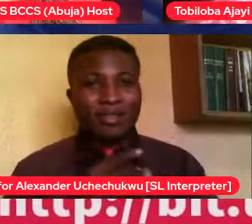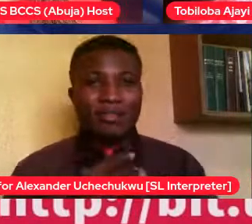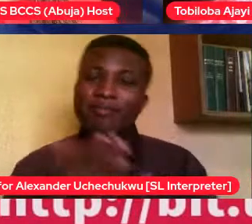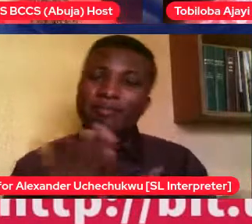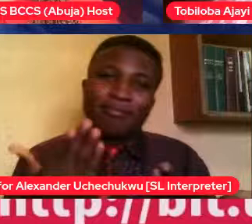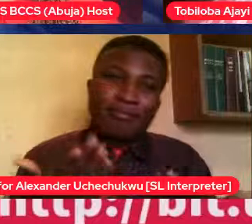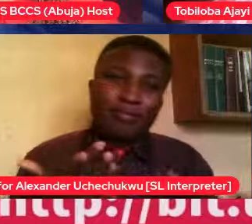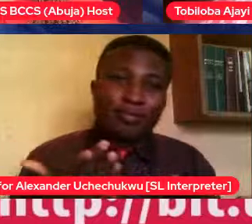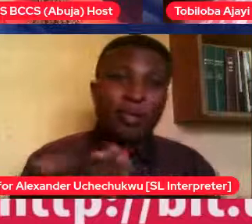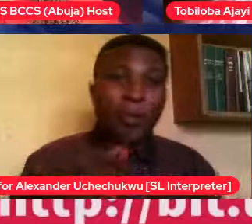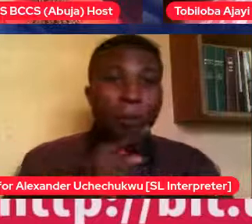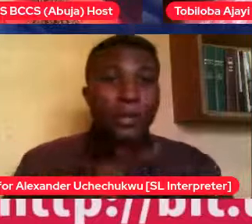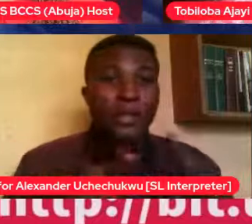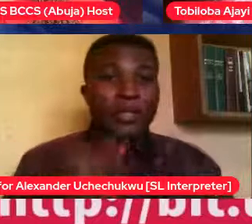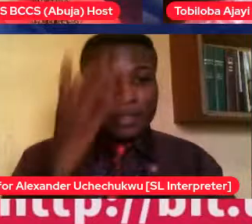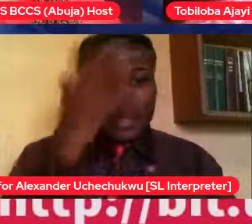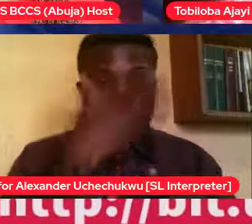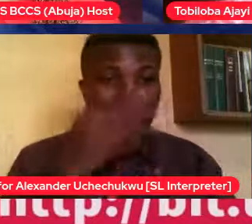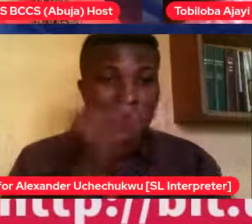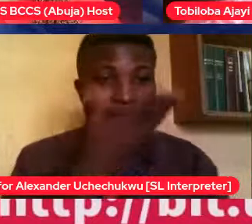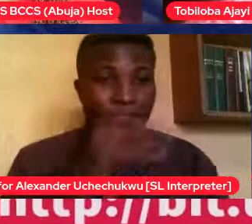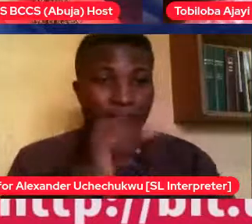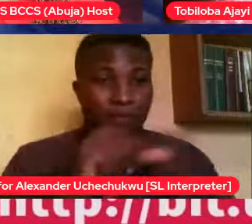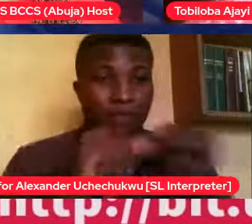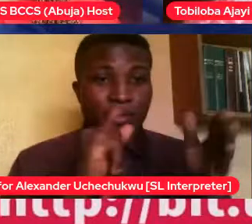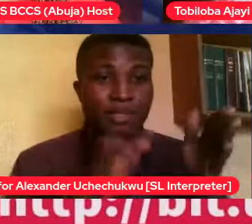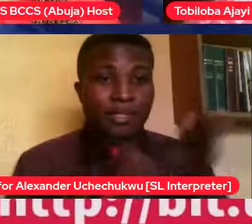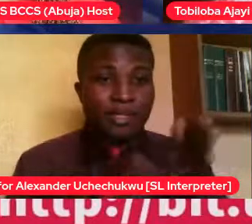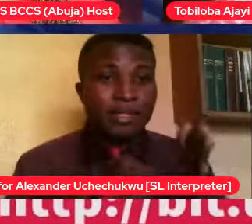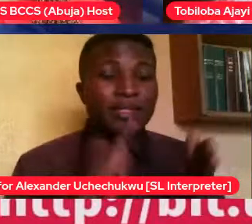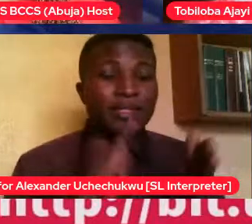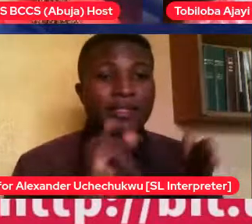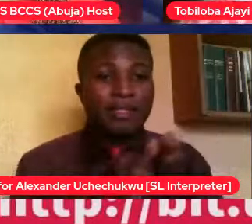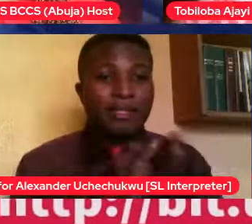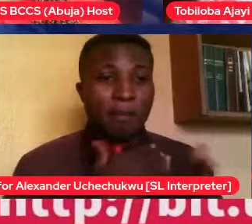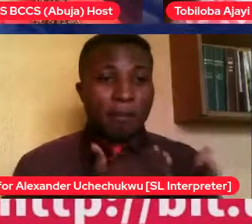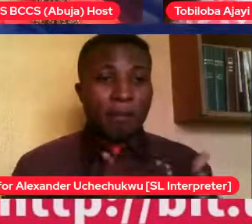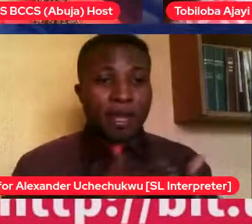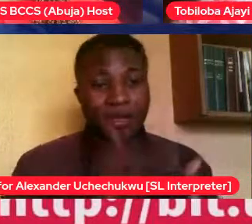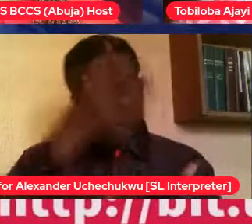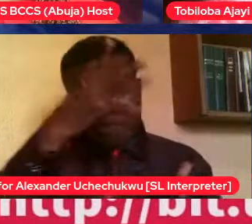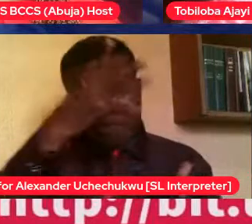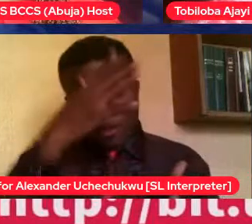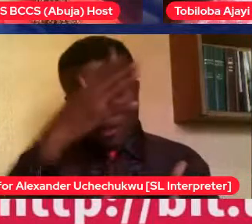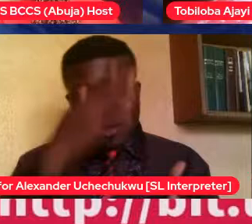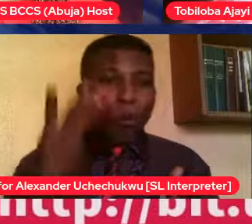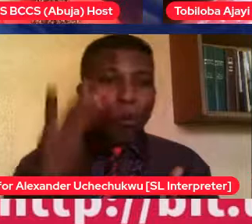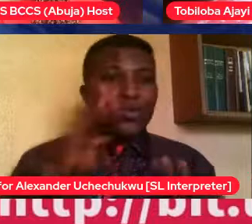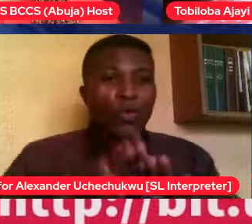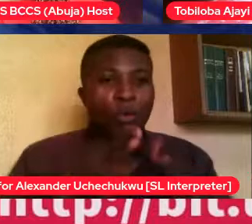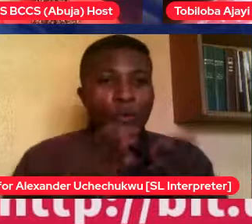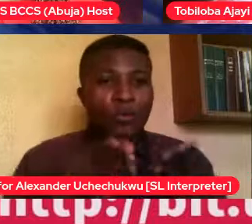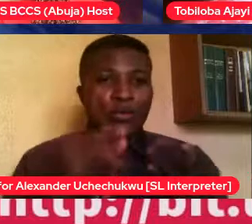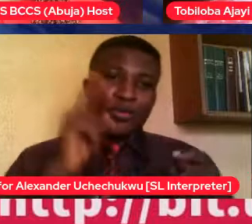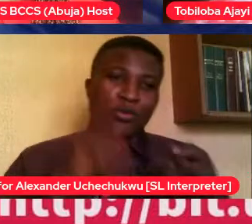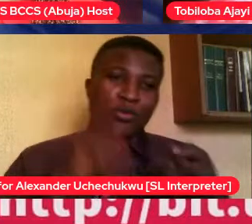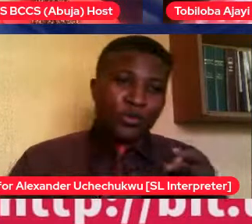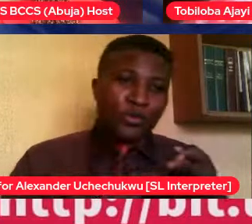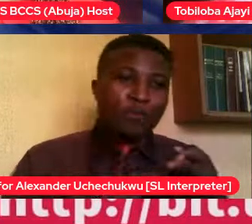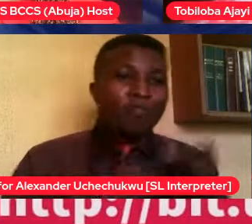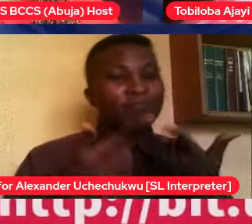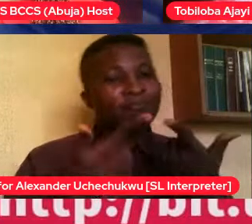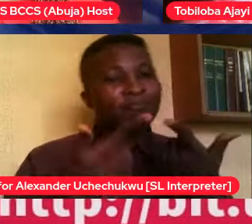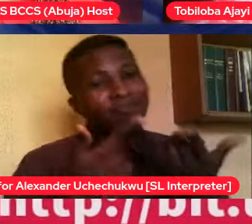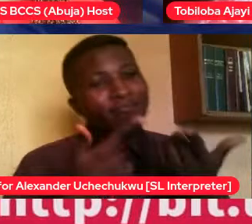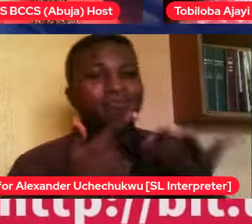a person who would ask, point blank, oh, is there any boy that you like, or is there any boy that likes you? So, I mean, so I would, so I don't think that there